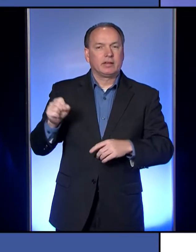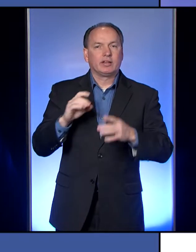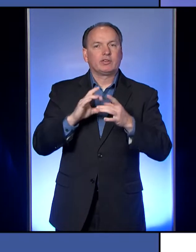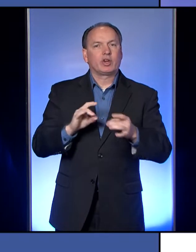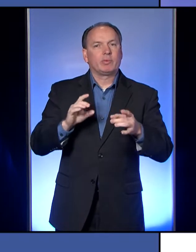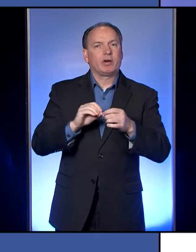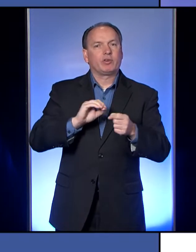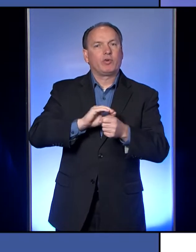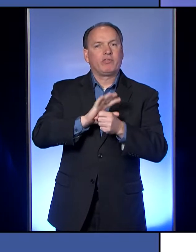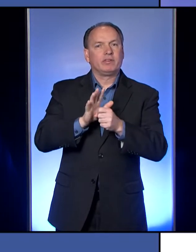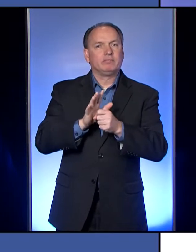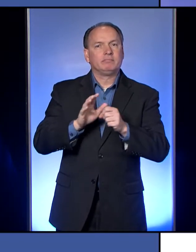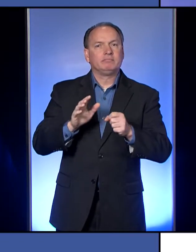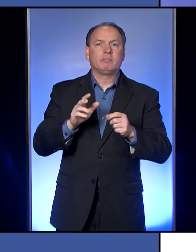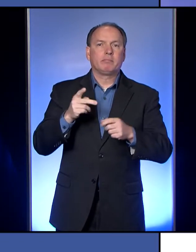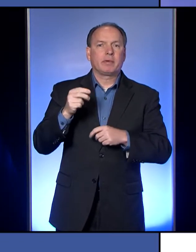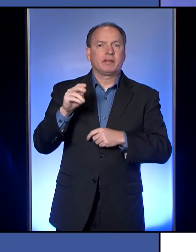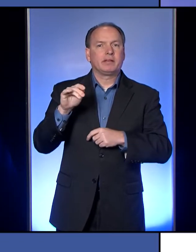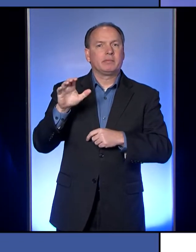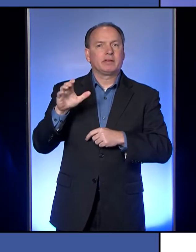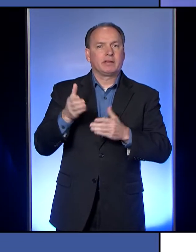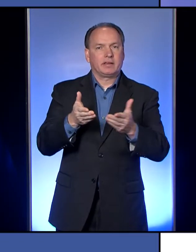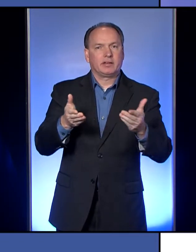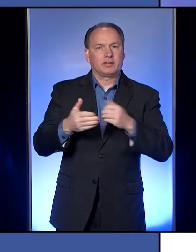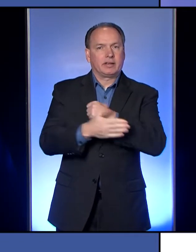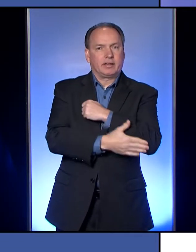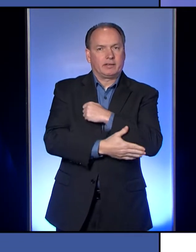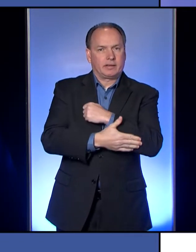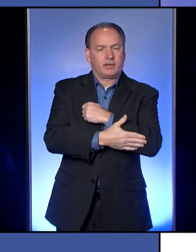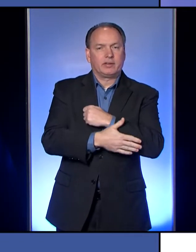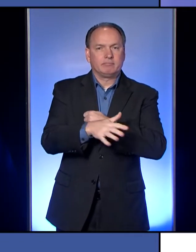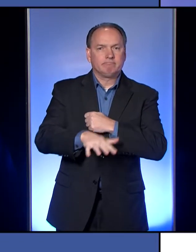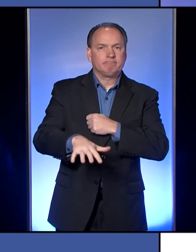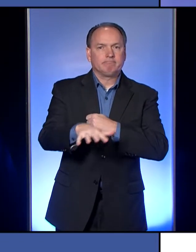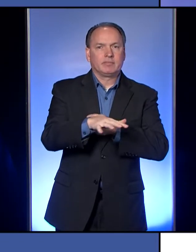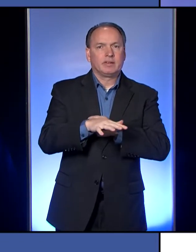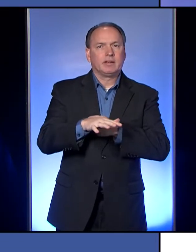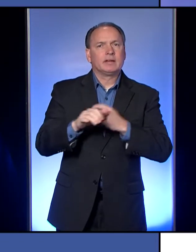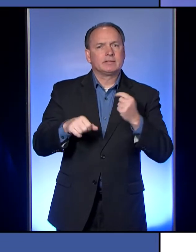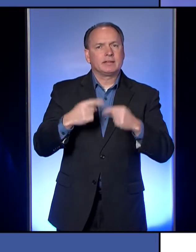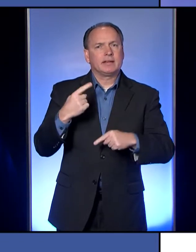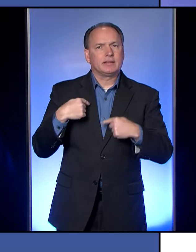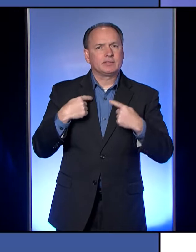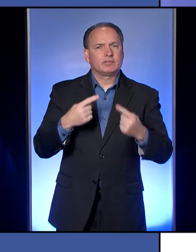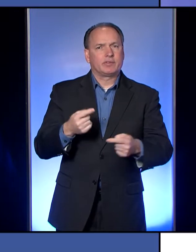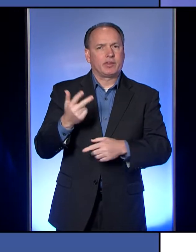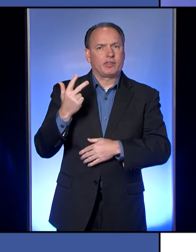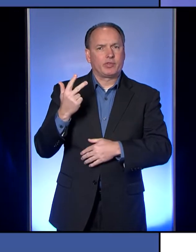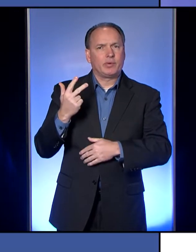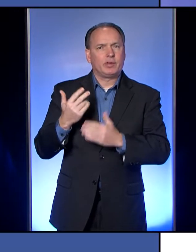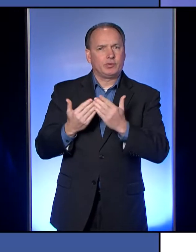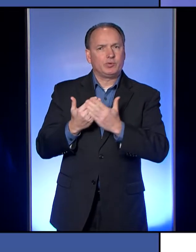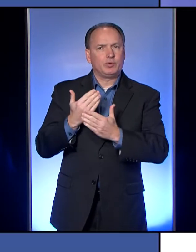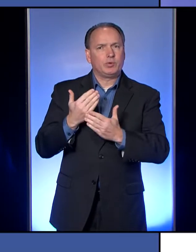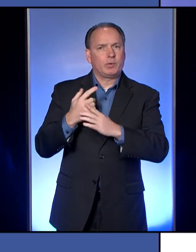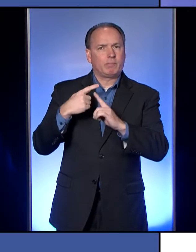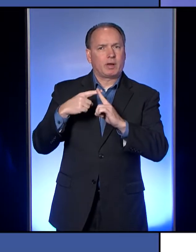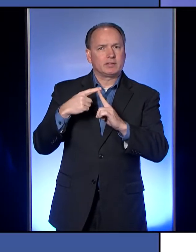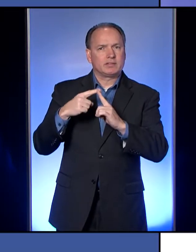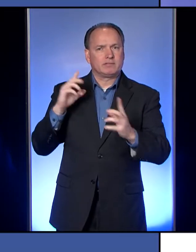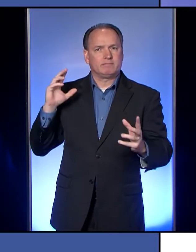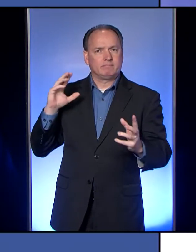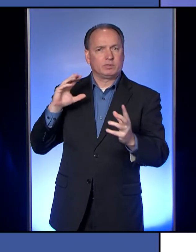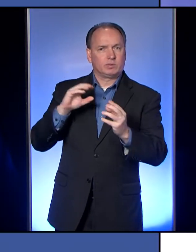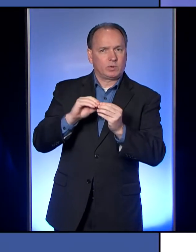Today I'm reporting that we have three new positive cases of COVID-19 in Erie County, which brings us to a